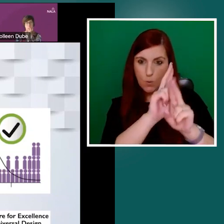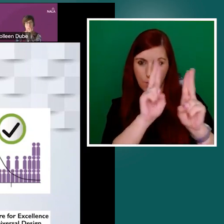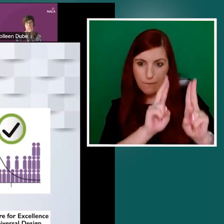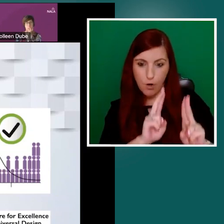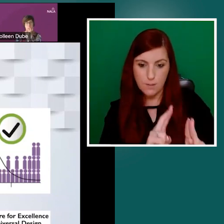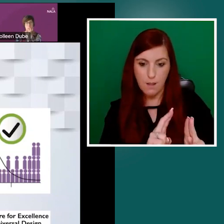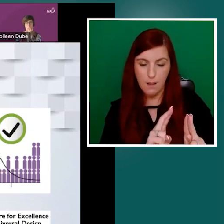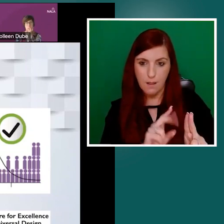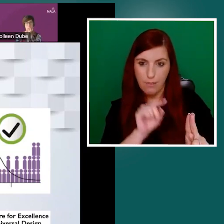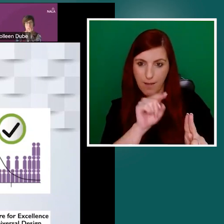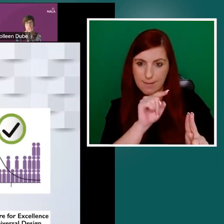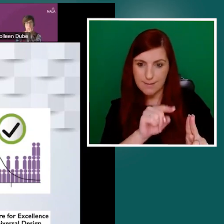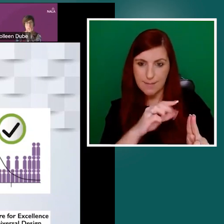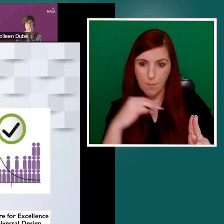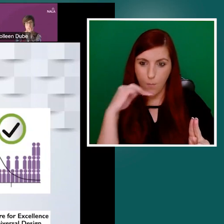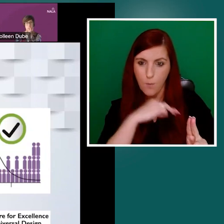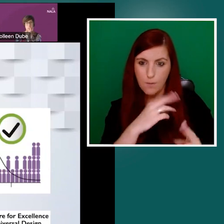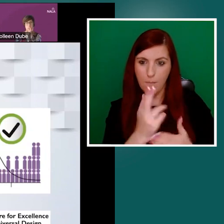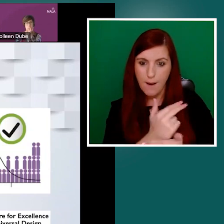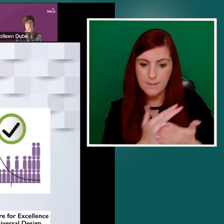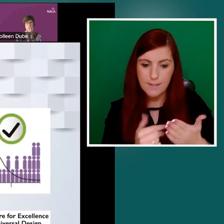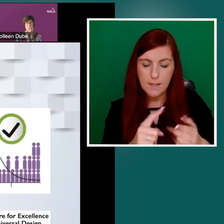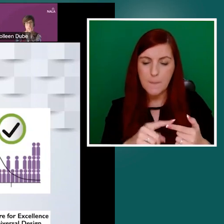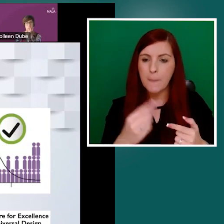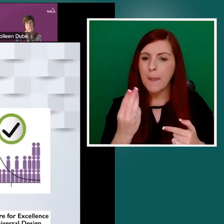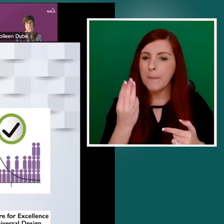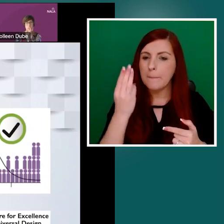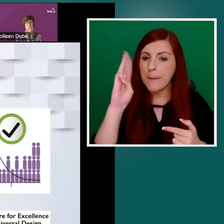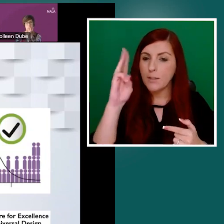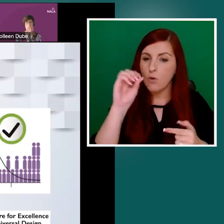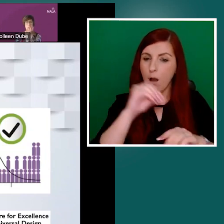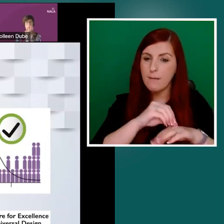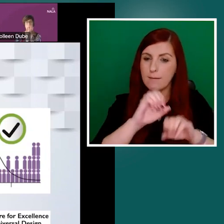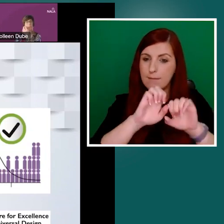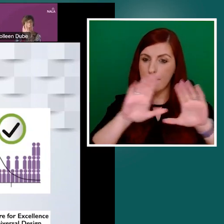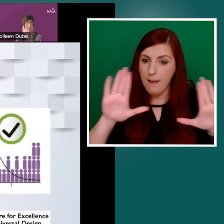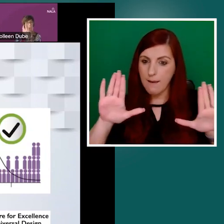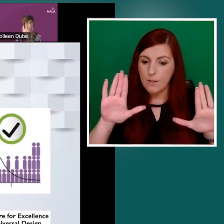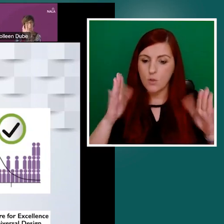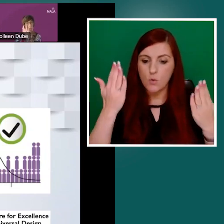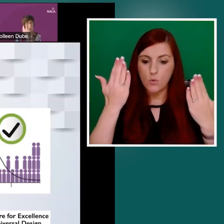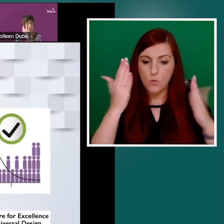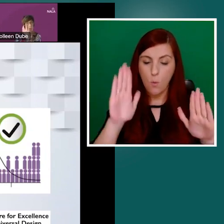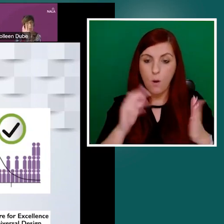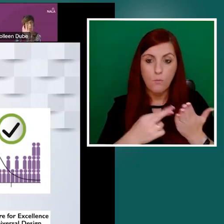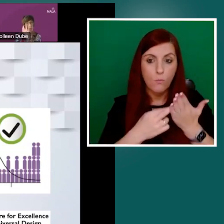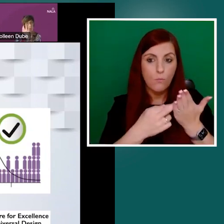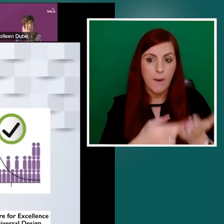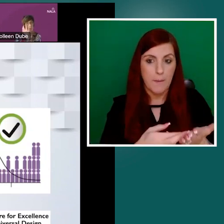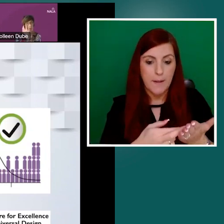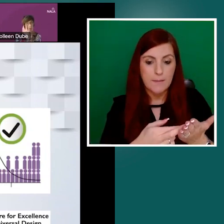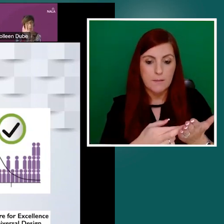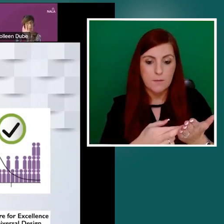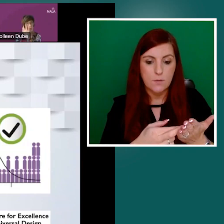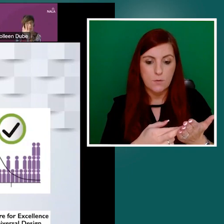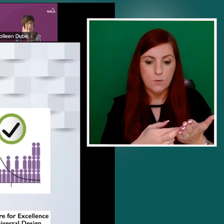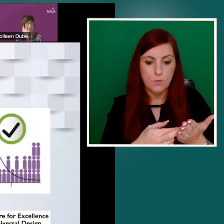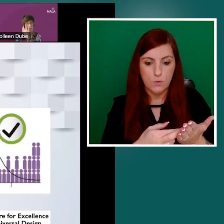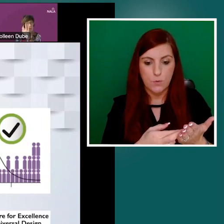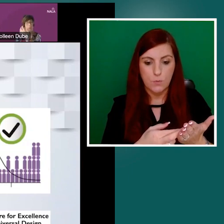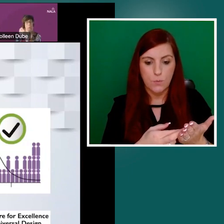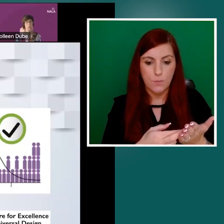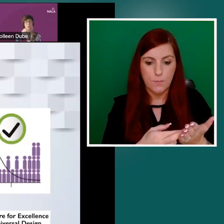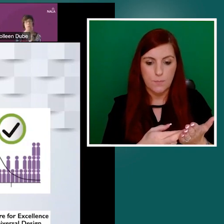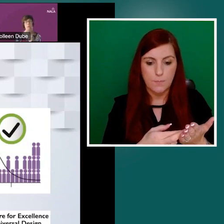show that it's recommended to oversample the people or the participants, the intended users.